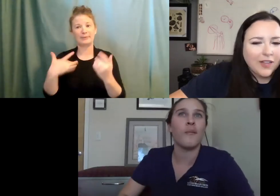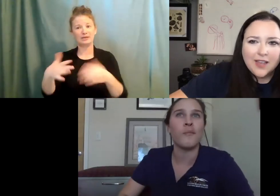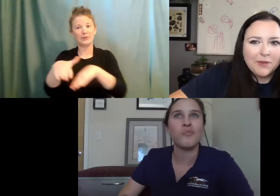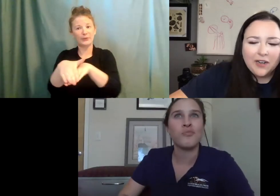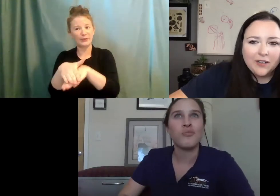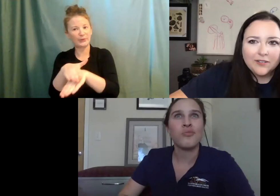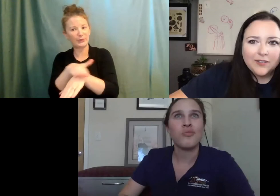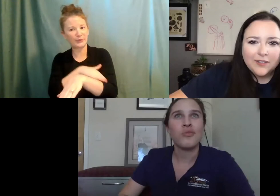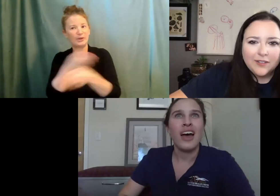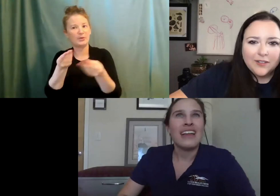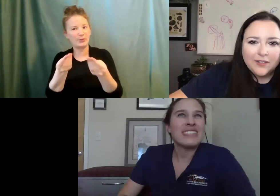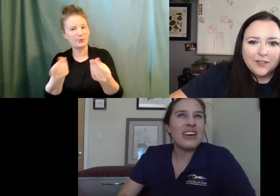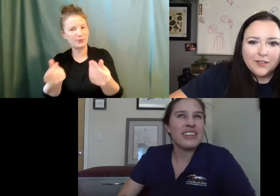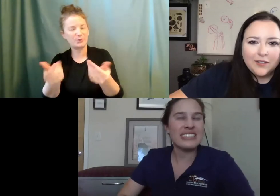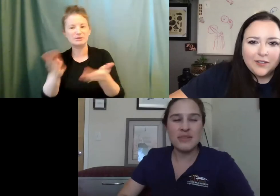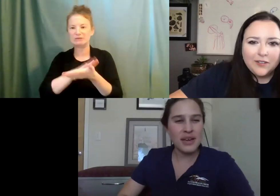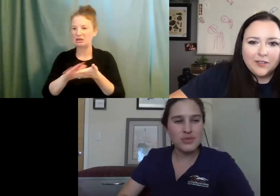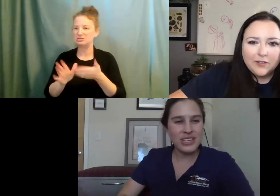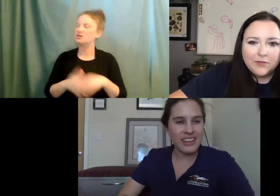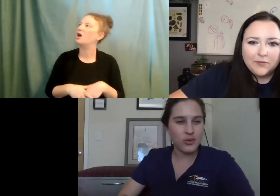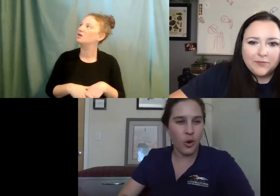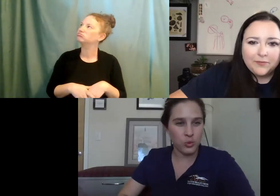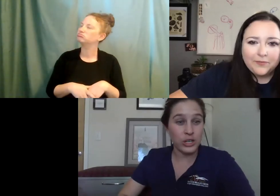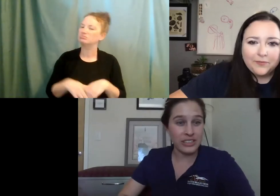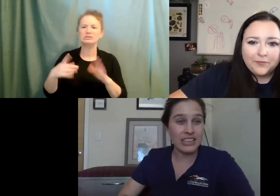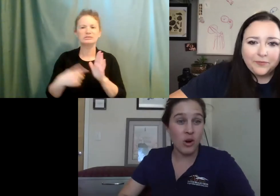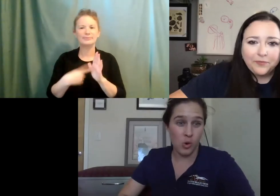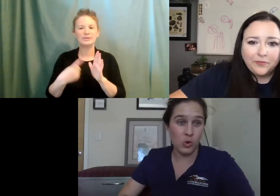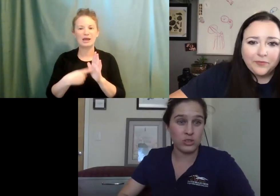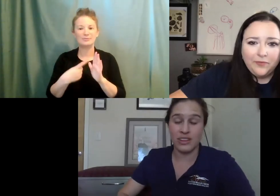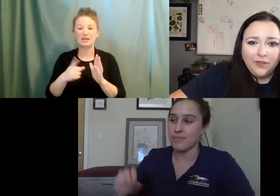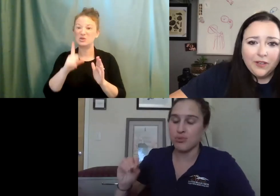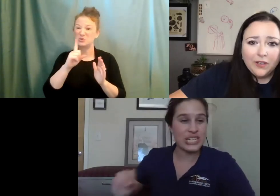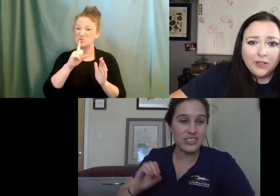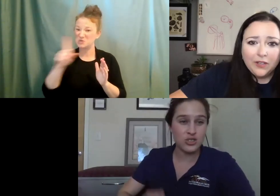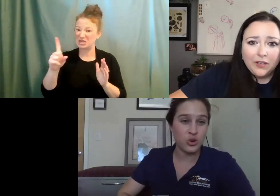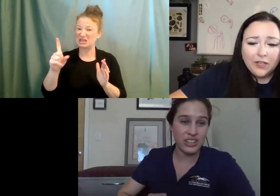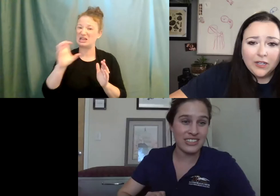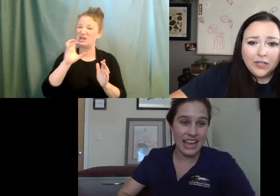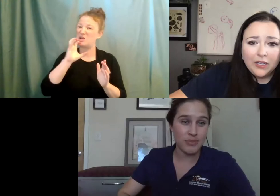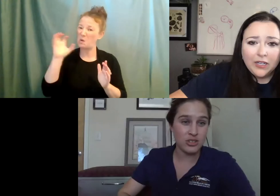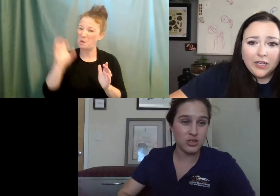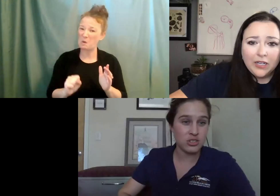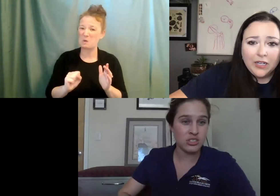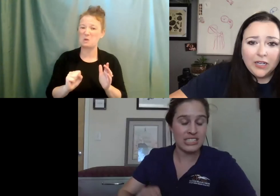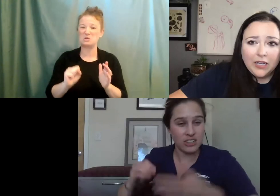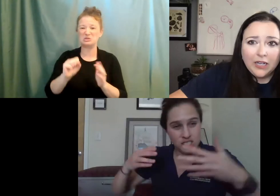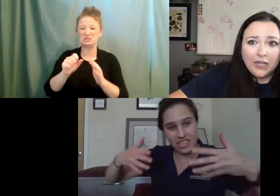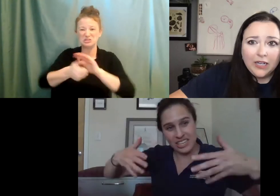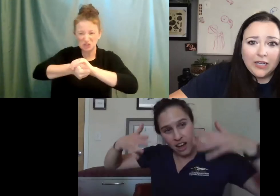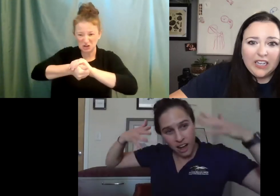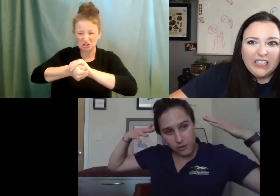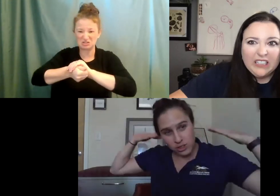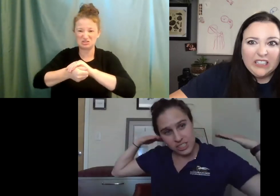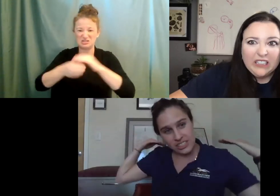Um, so like sometimes we get like really old, like prehistoric snapping turtles that